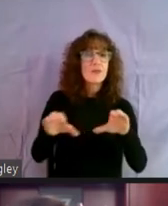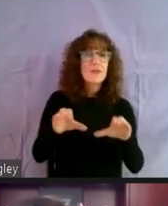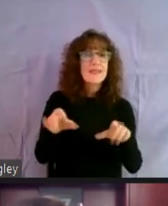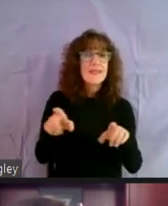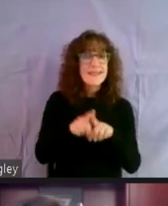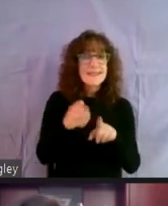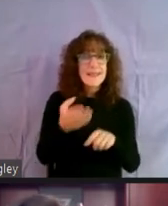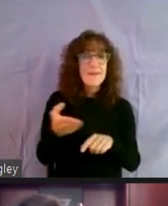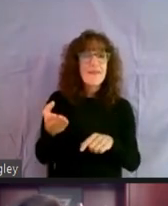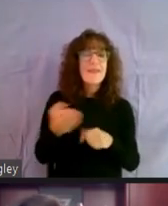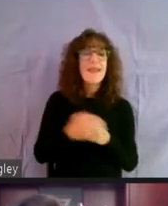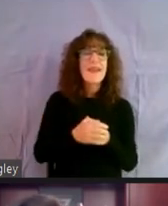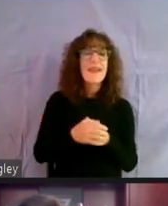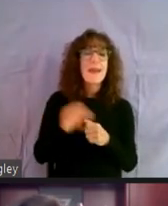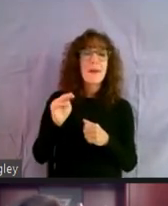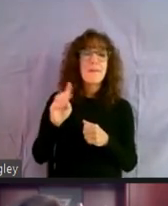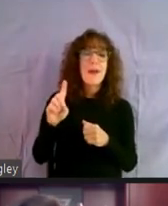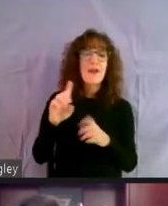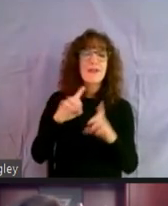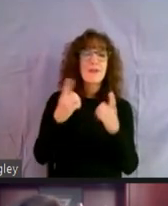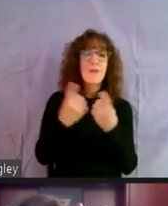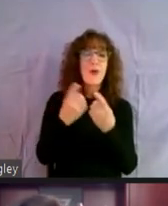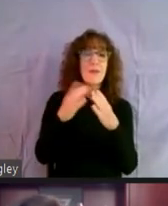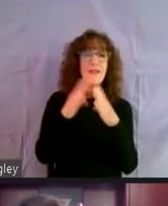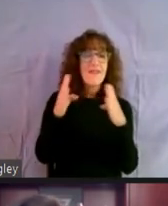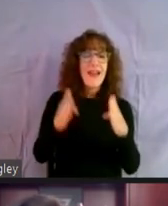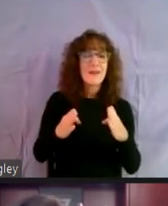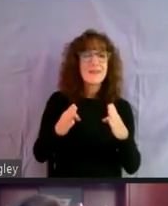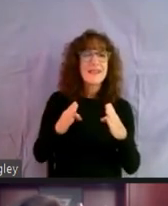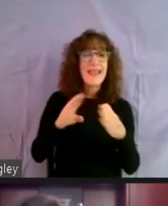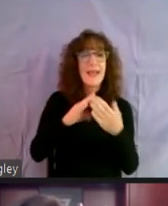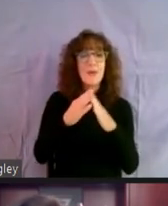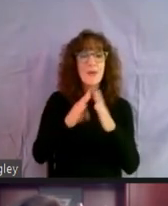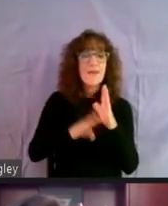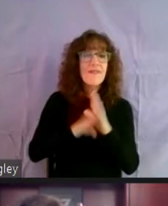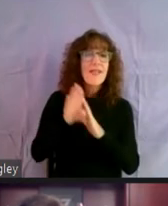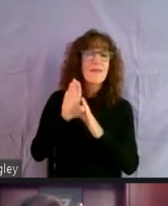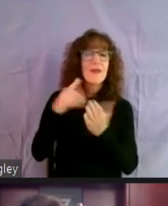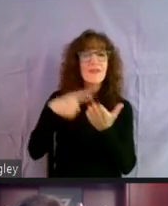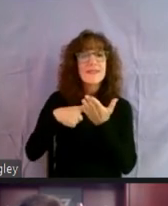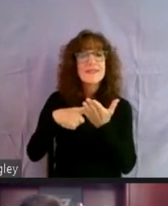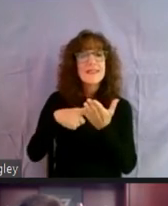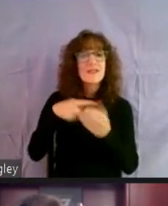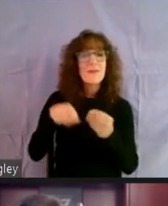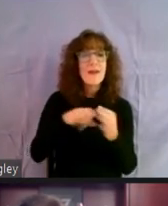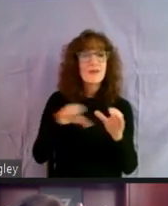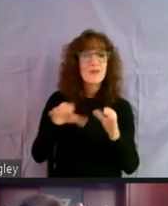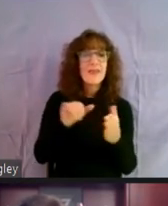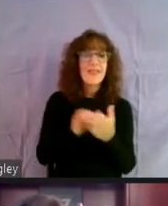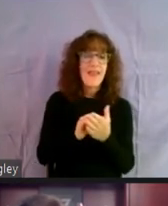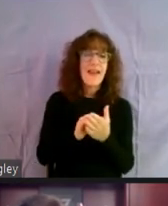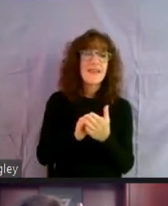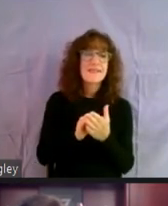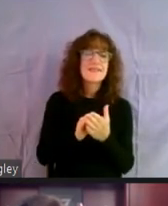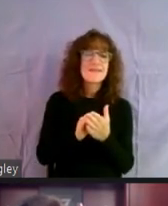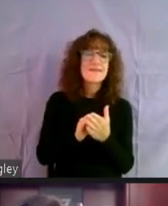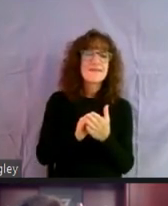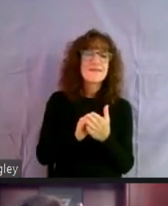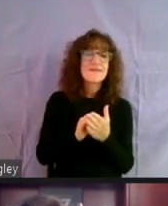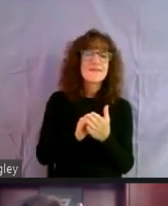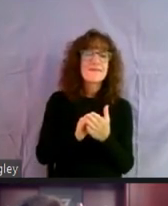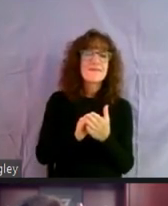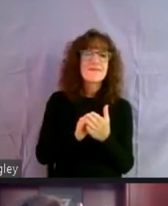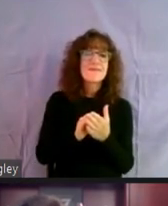um, the Maryland Department of Housing Community Development are having conversations about doing it the same and, um, really